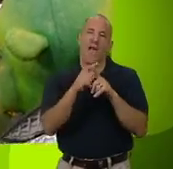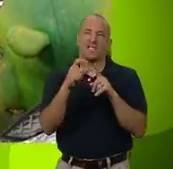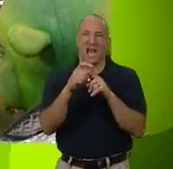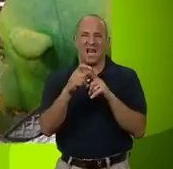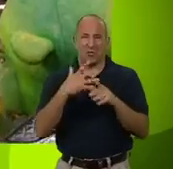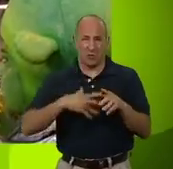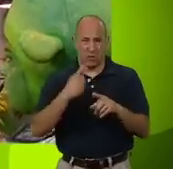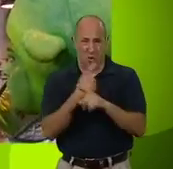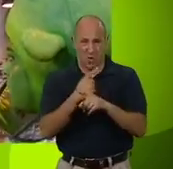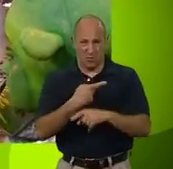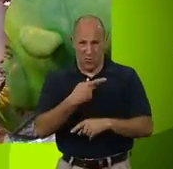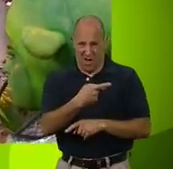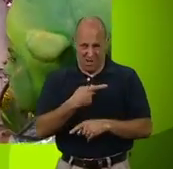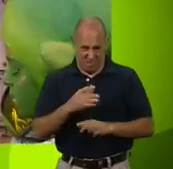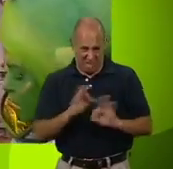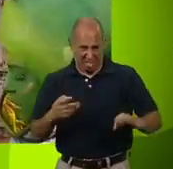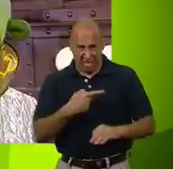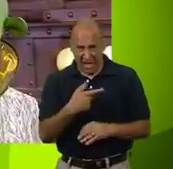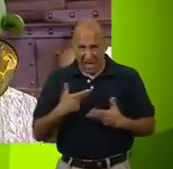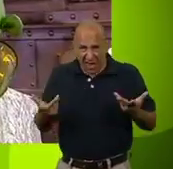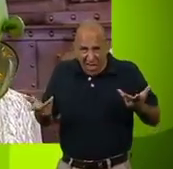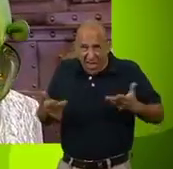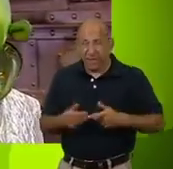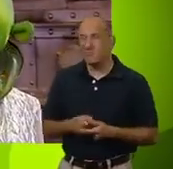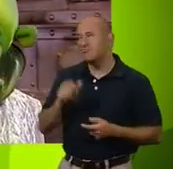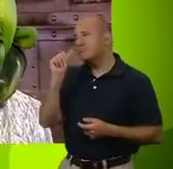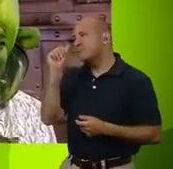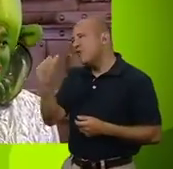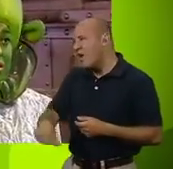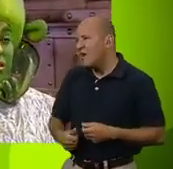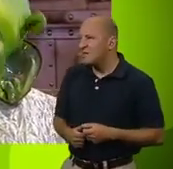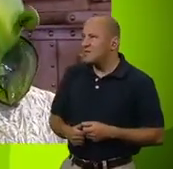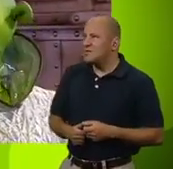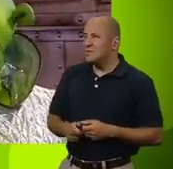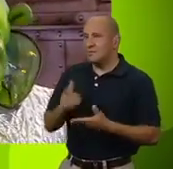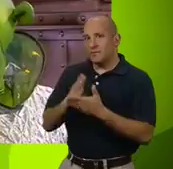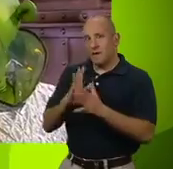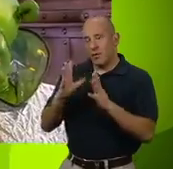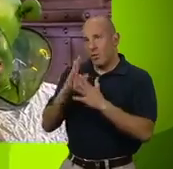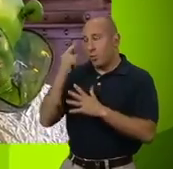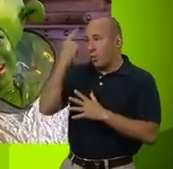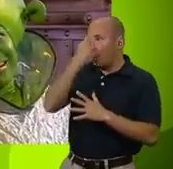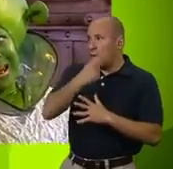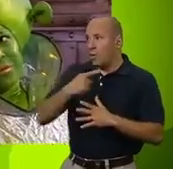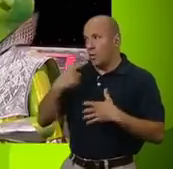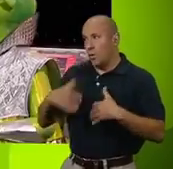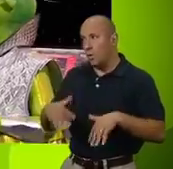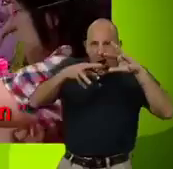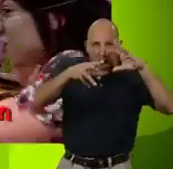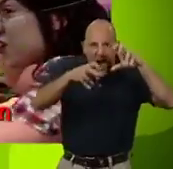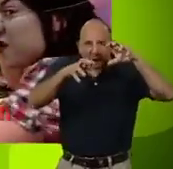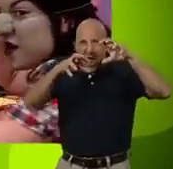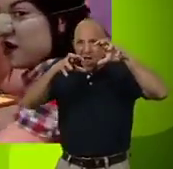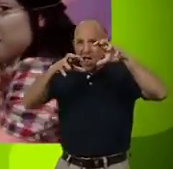be interested in a pair of nobodies like us? I suppose you're right. She is so very glamorous.